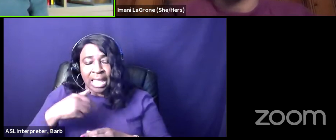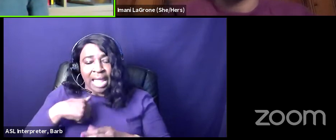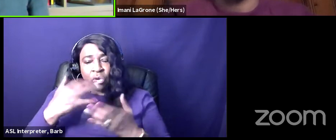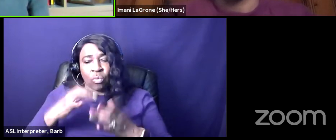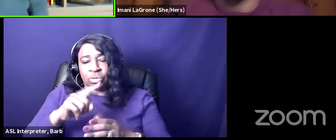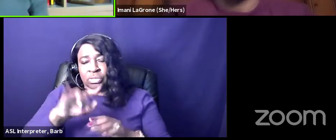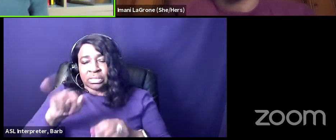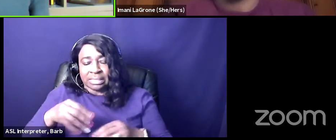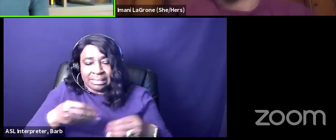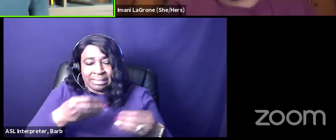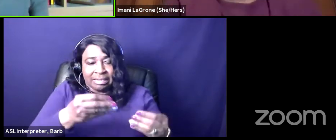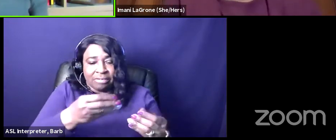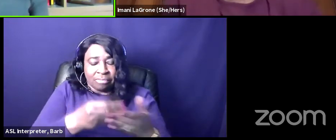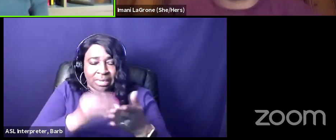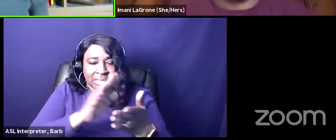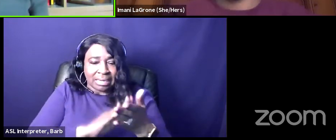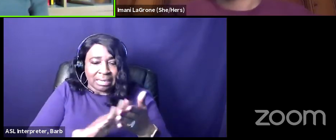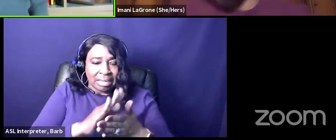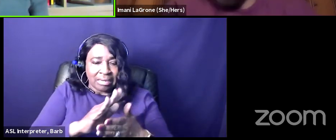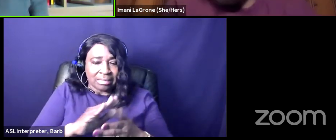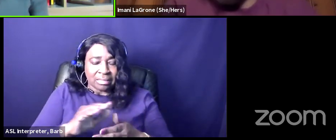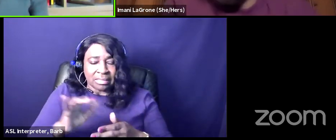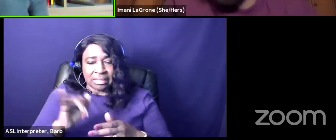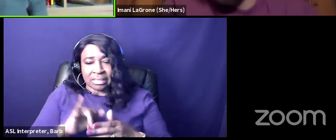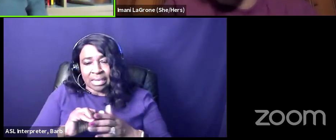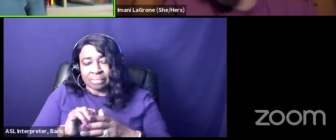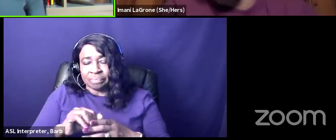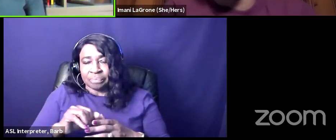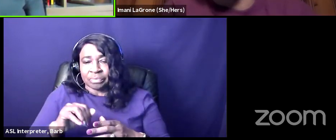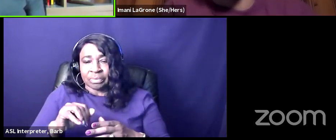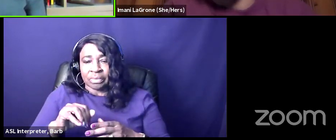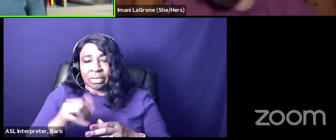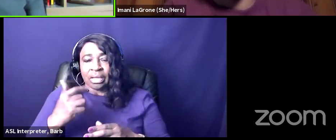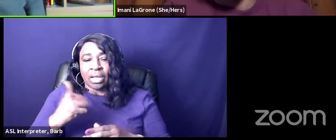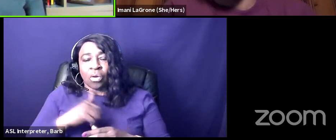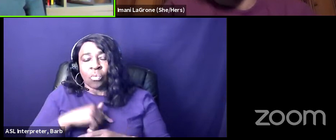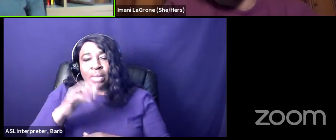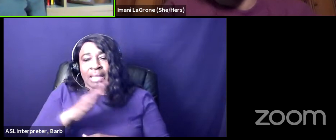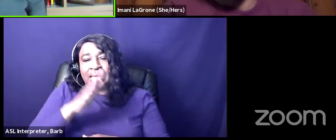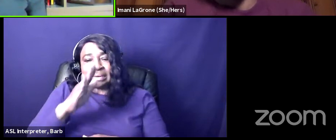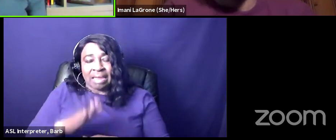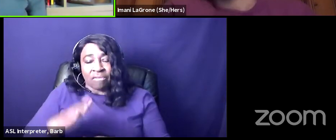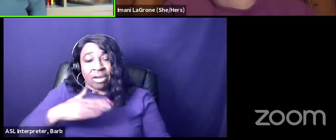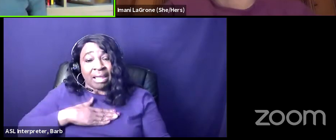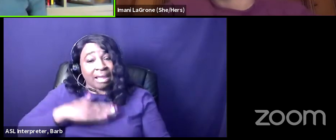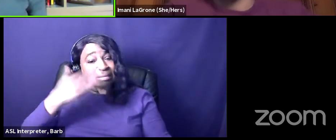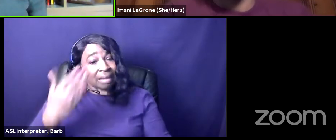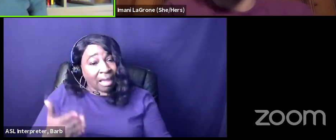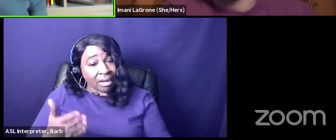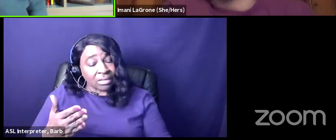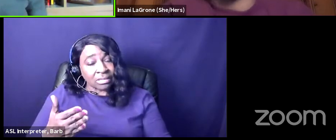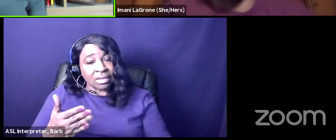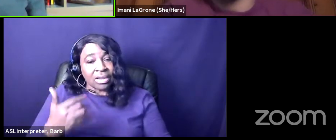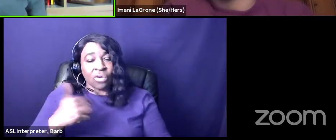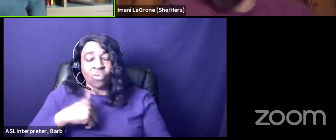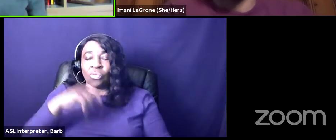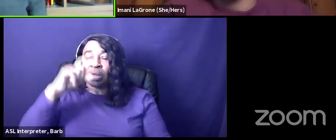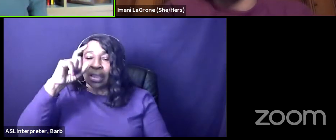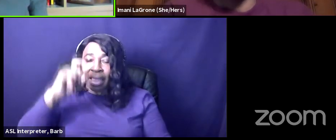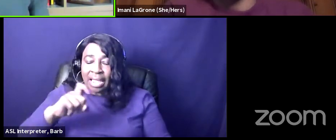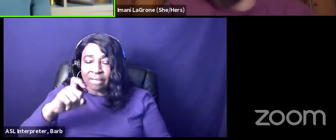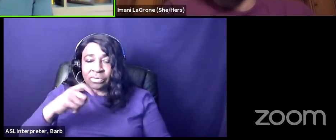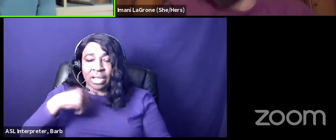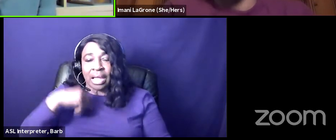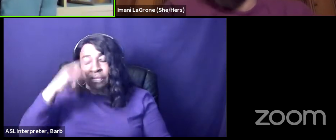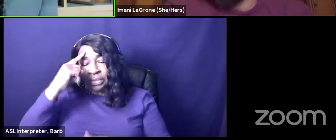institution it's like well why'd you do that let's just keep it moving it's like we've never acknowledged it and we have to and i think some people have